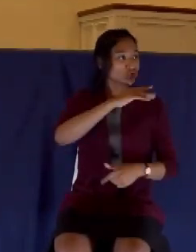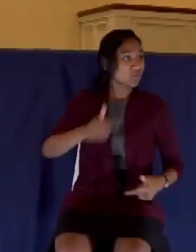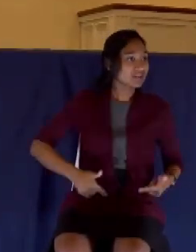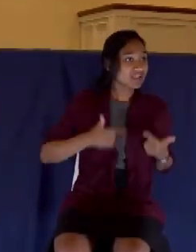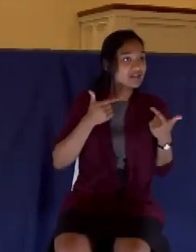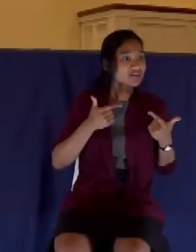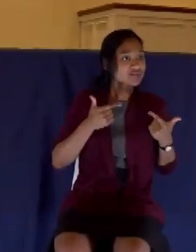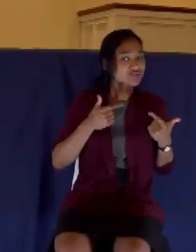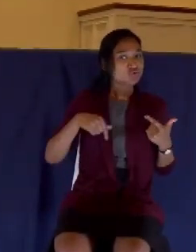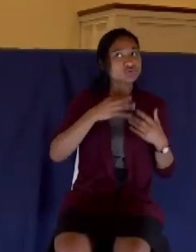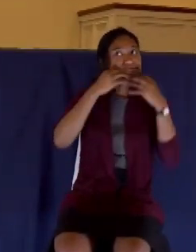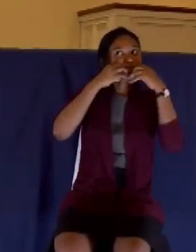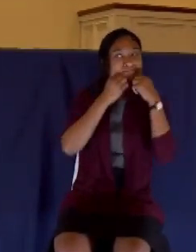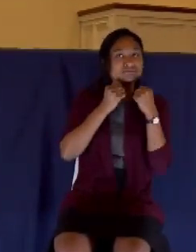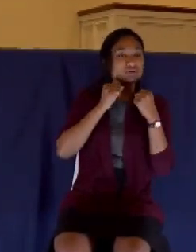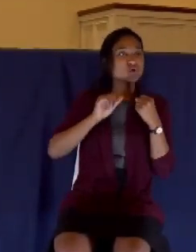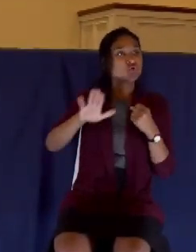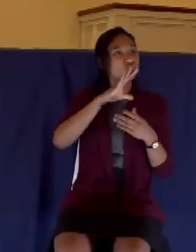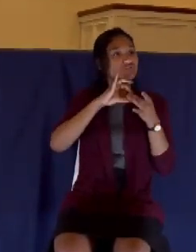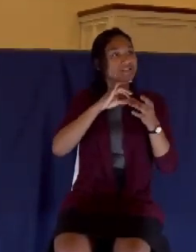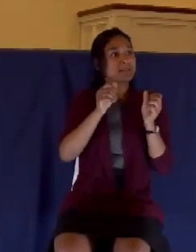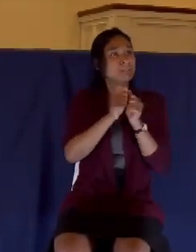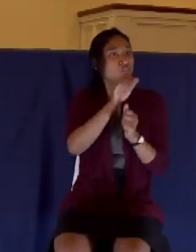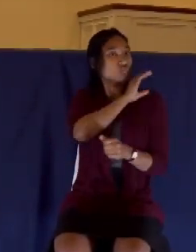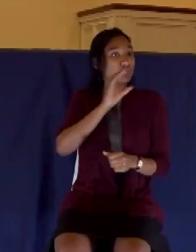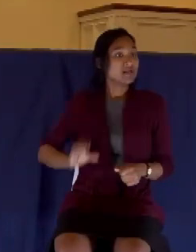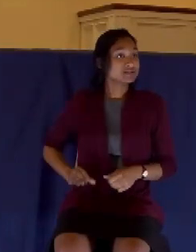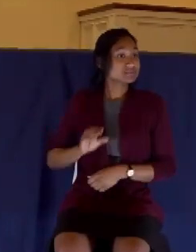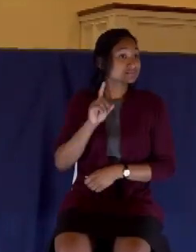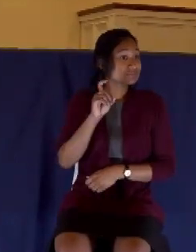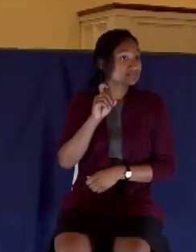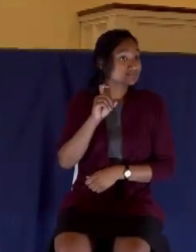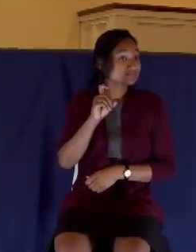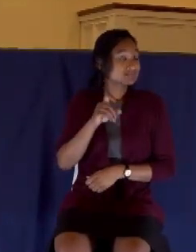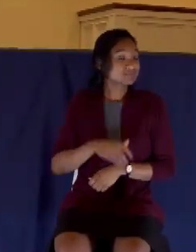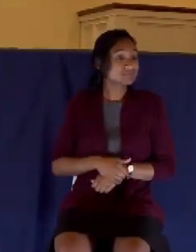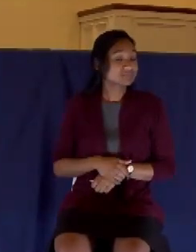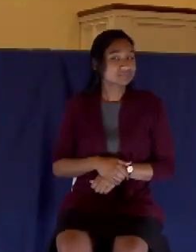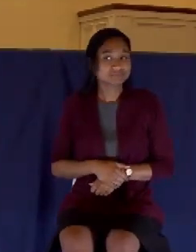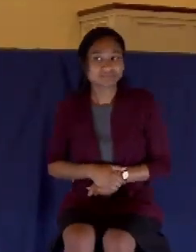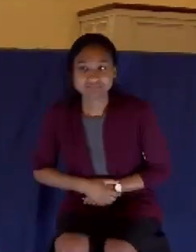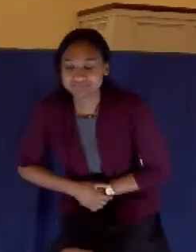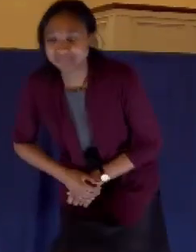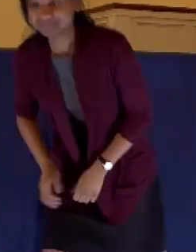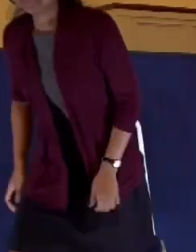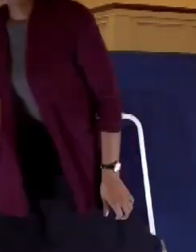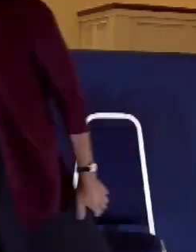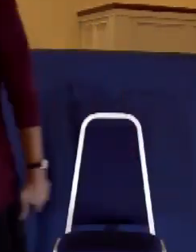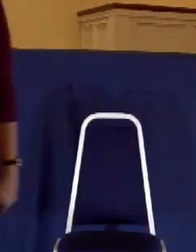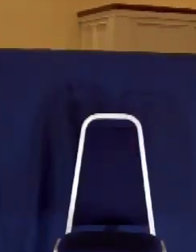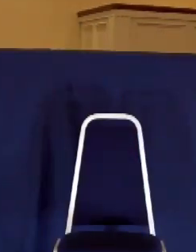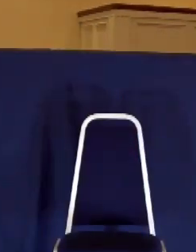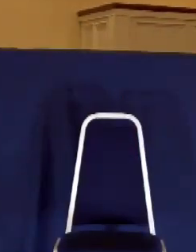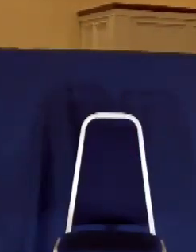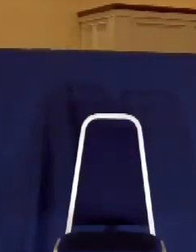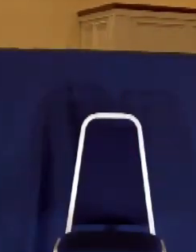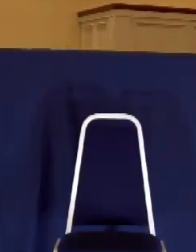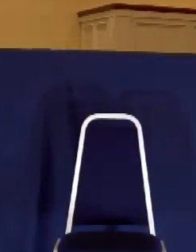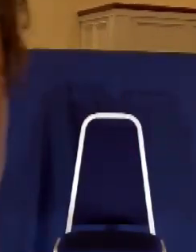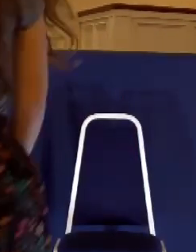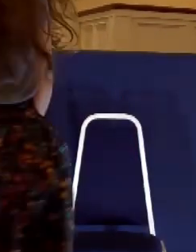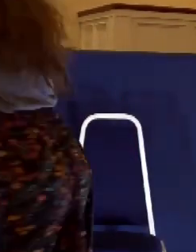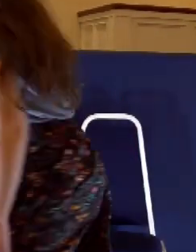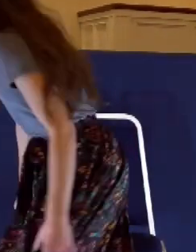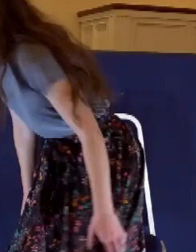than in any other thing? There's a lot of things in this life that we can be proud of, and rightfully so. The Bible doesn't condemn that.